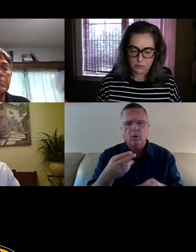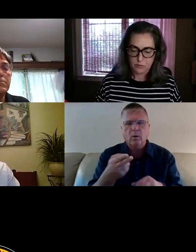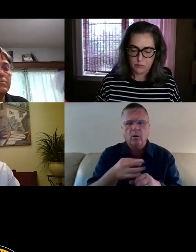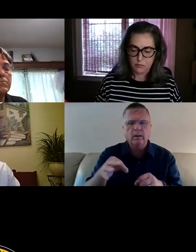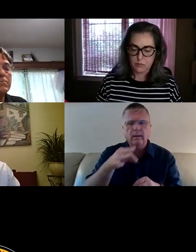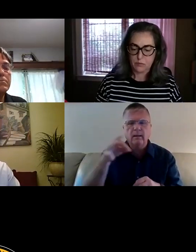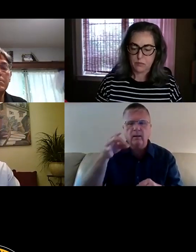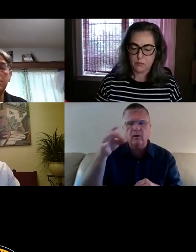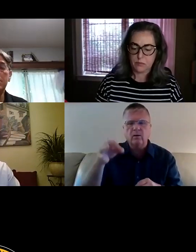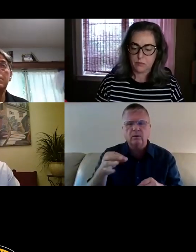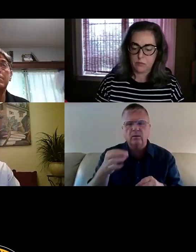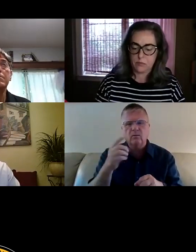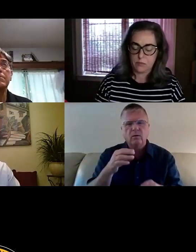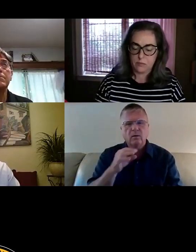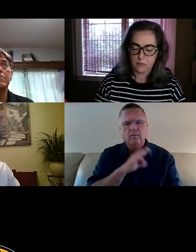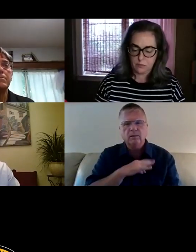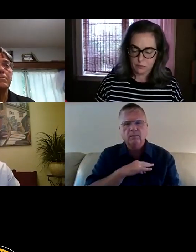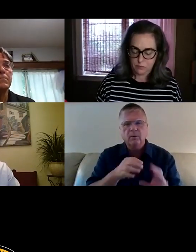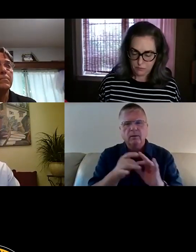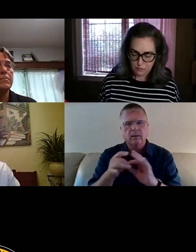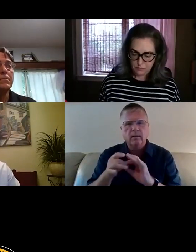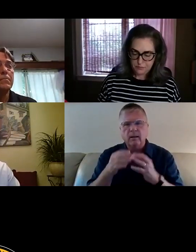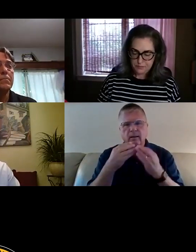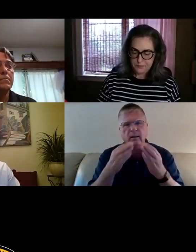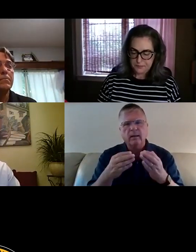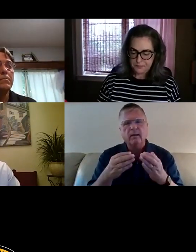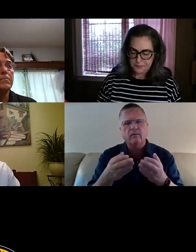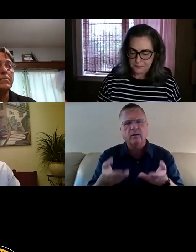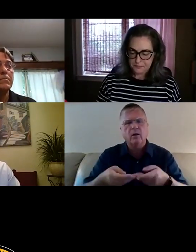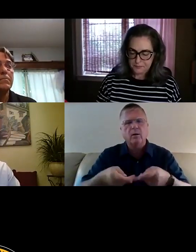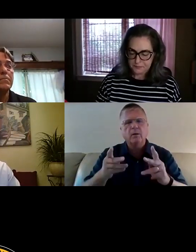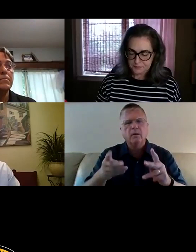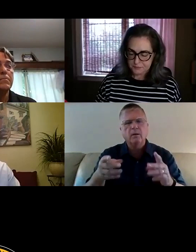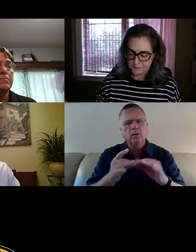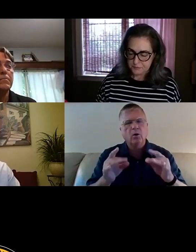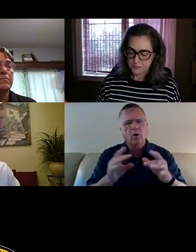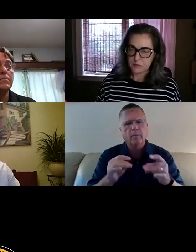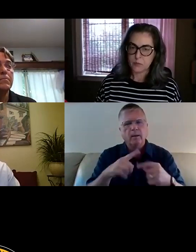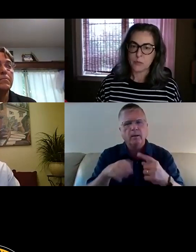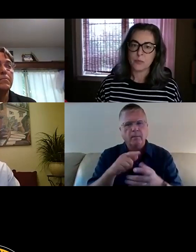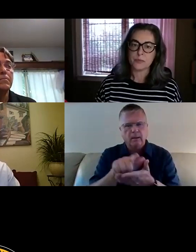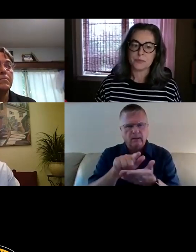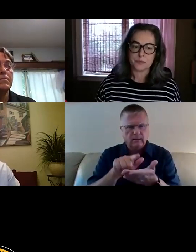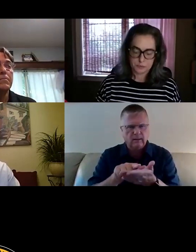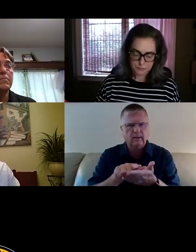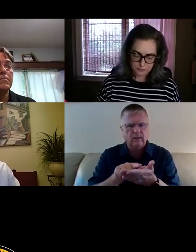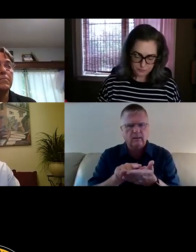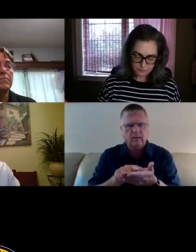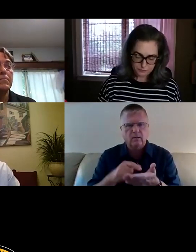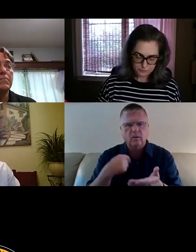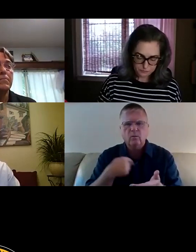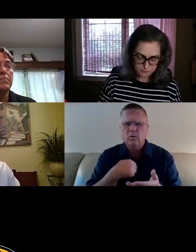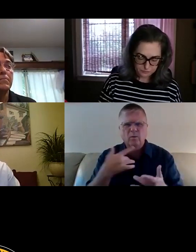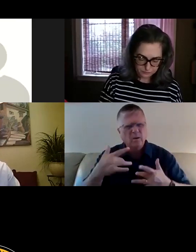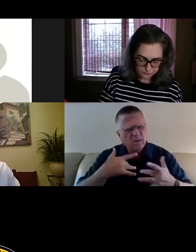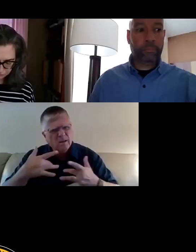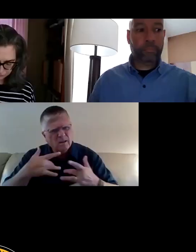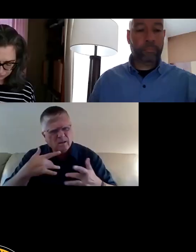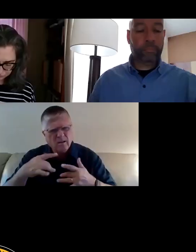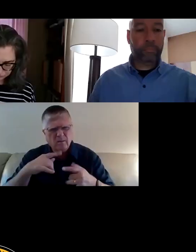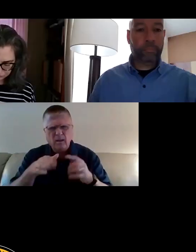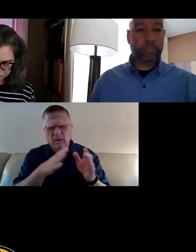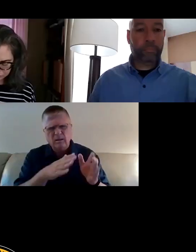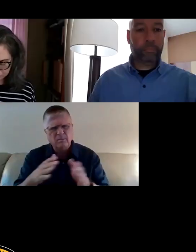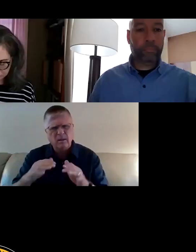Thank you for the opportunity to comment today on this legislation. So we are deeply concerned about this plan and how it has come